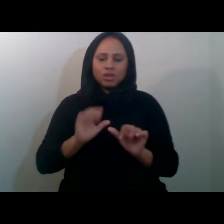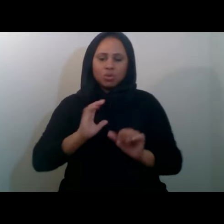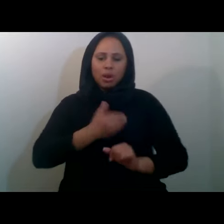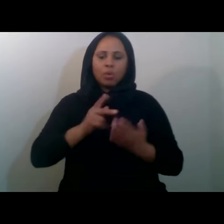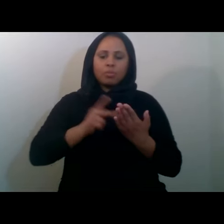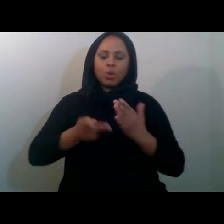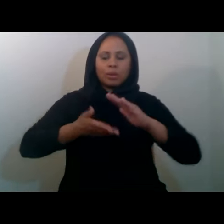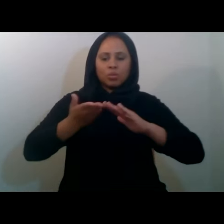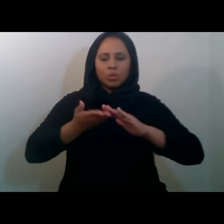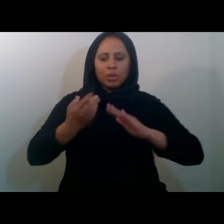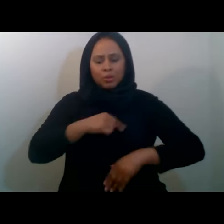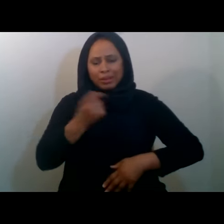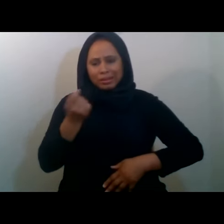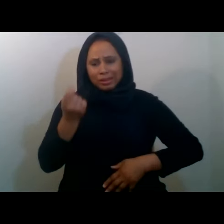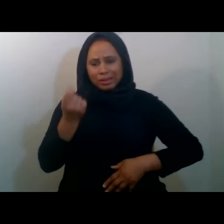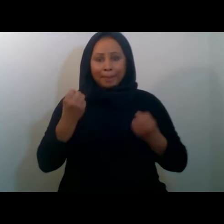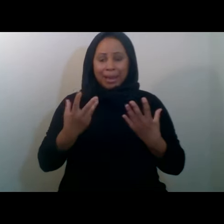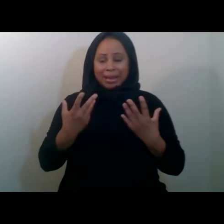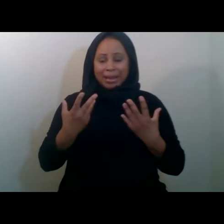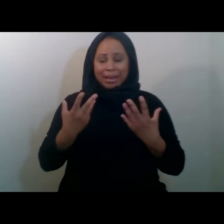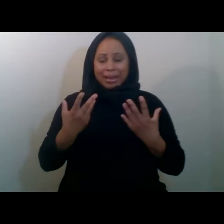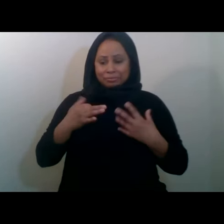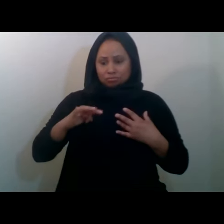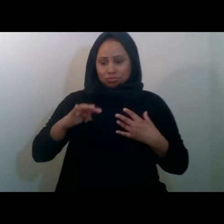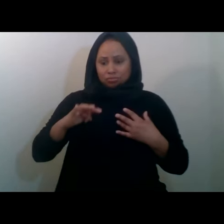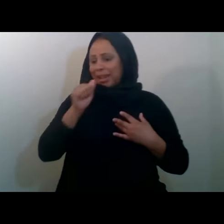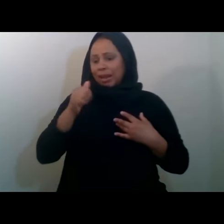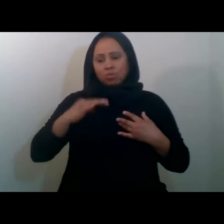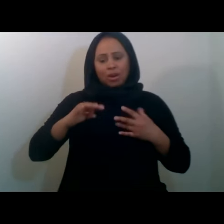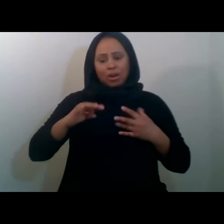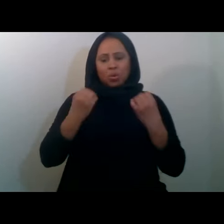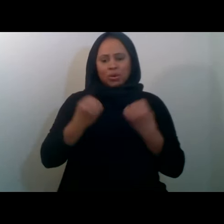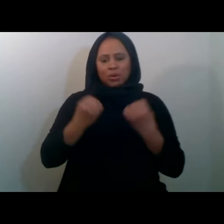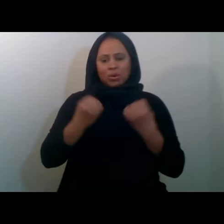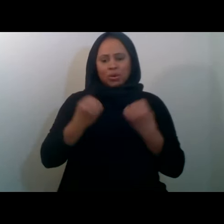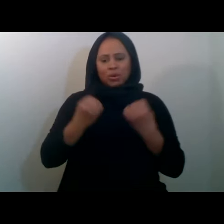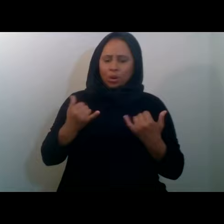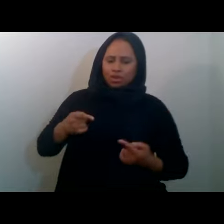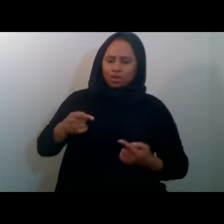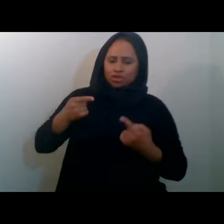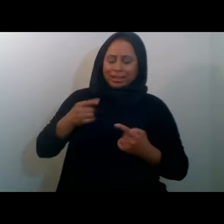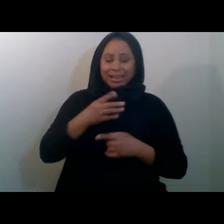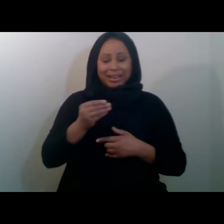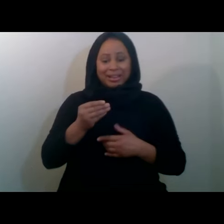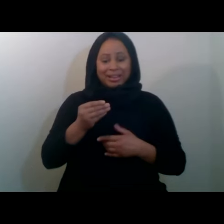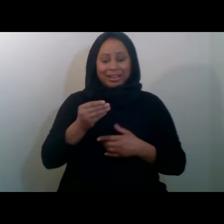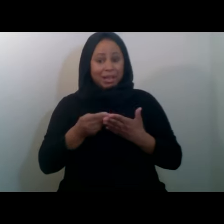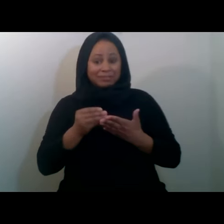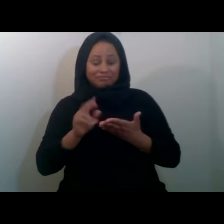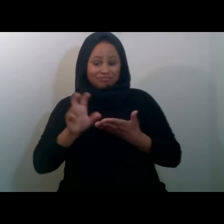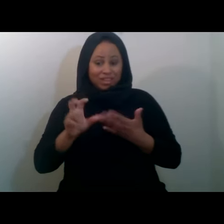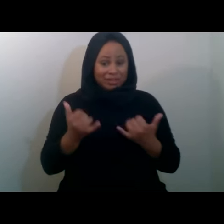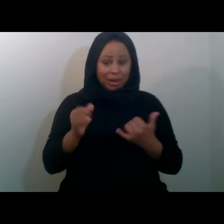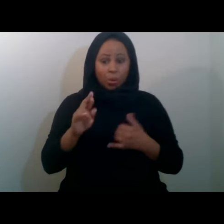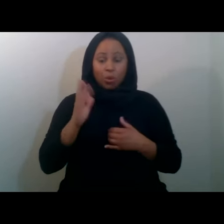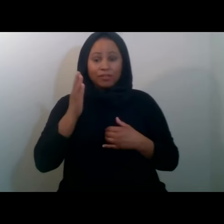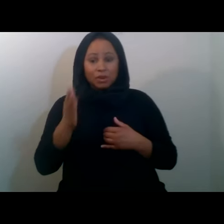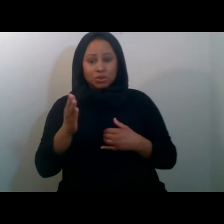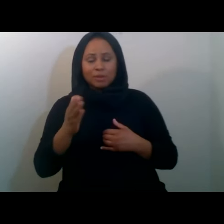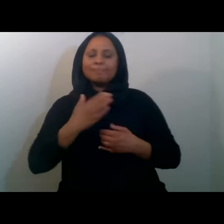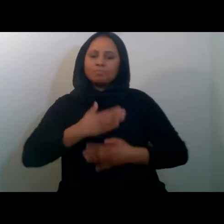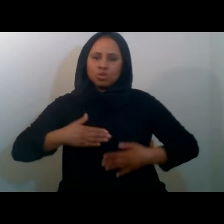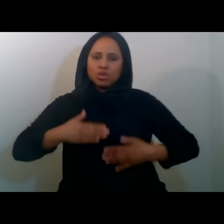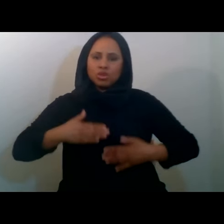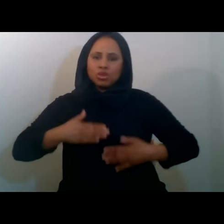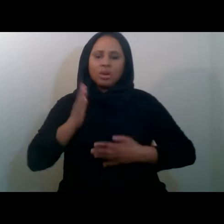We understand that many nonprofits are struggling and whatever you're able to give today or in the future will be greatly appreciated. Thank you in advance